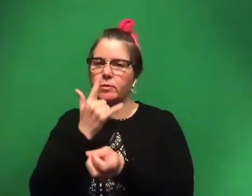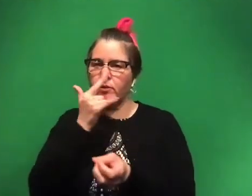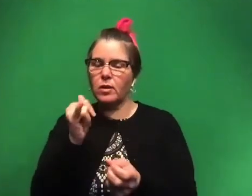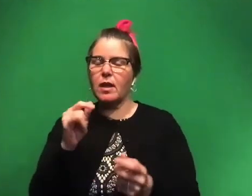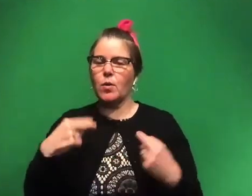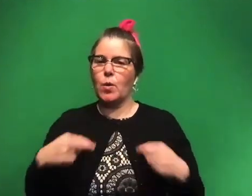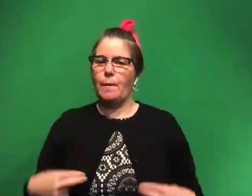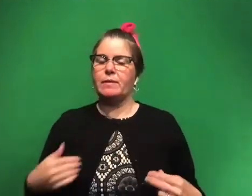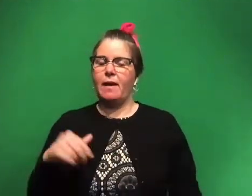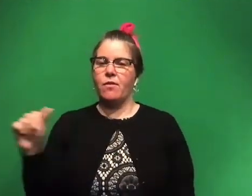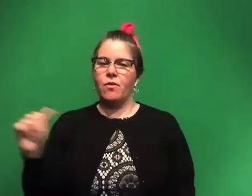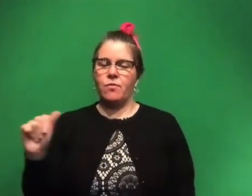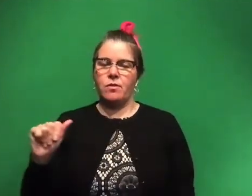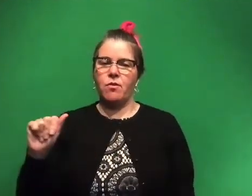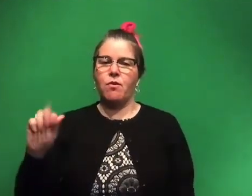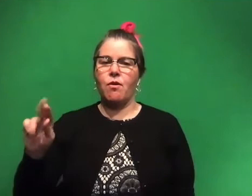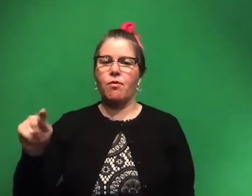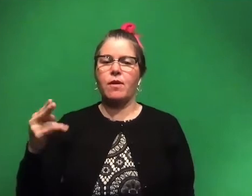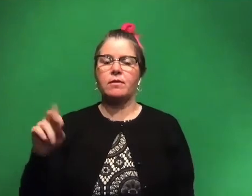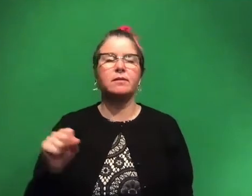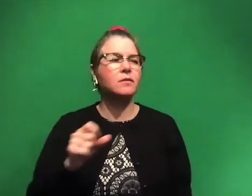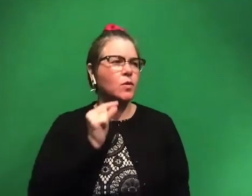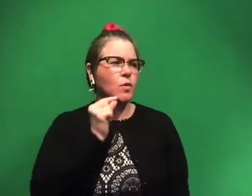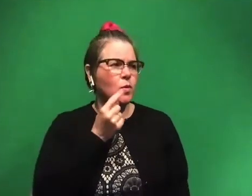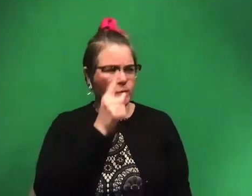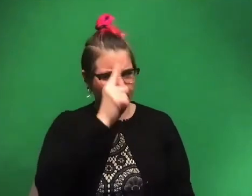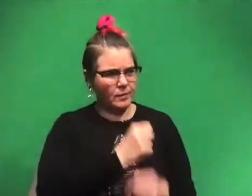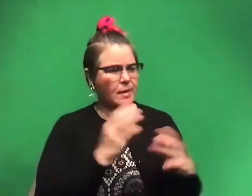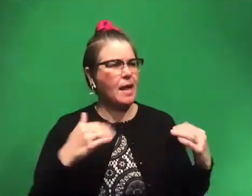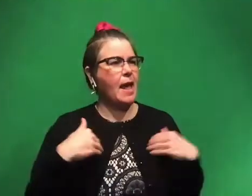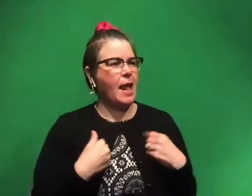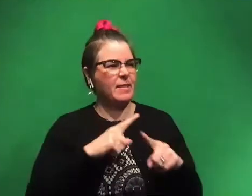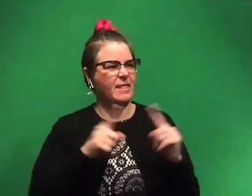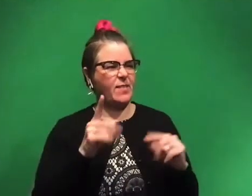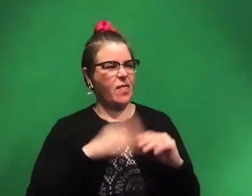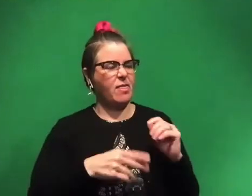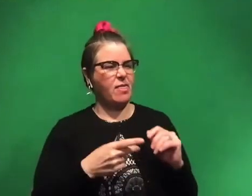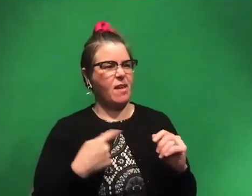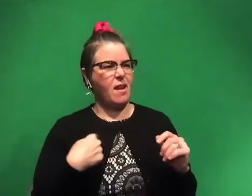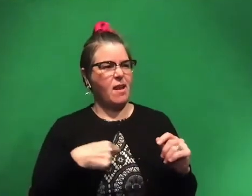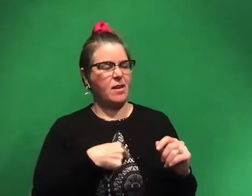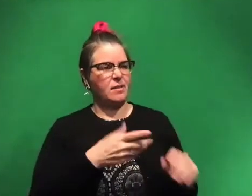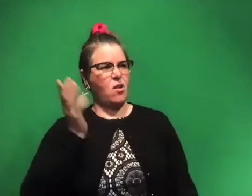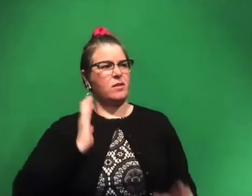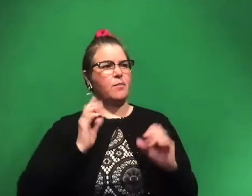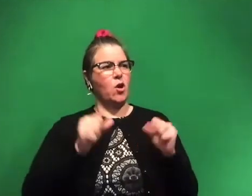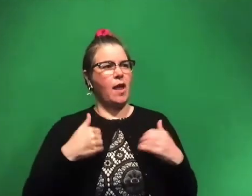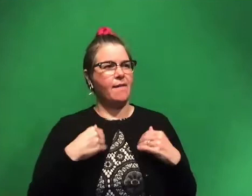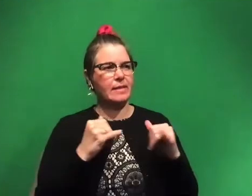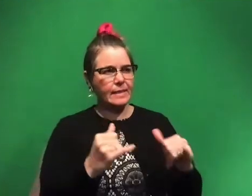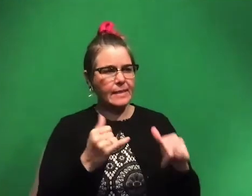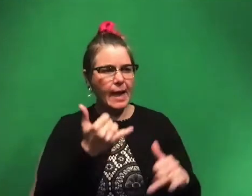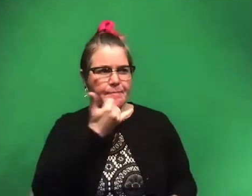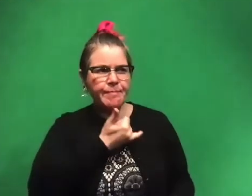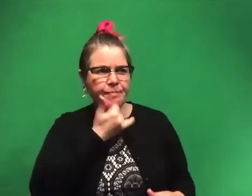when we have arthritis. It's cool to think that an animal so different from us from so long ago could have like the same afflictions